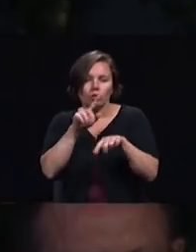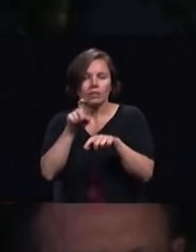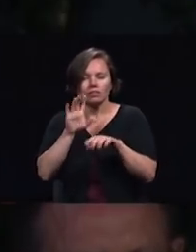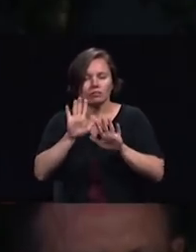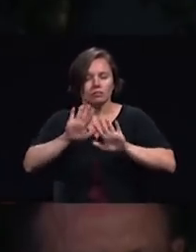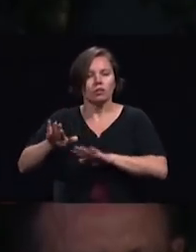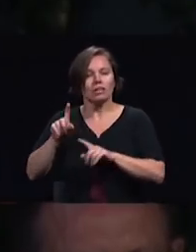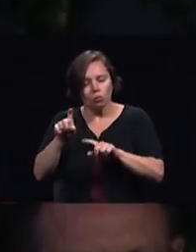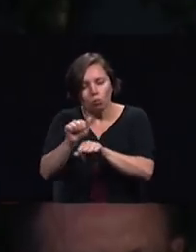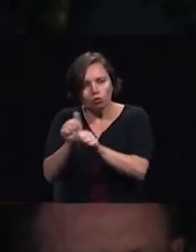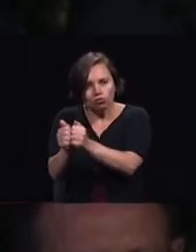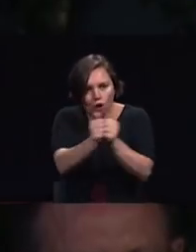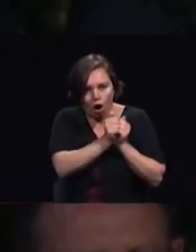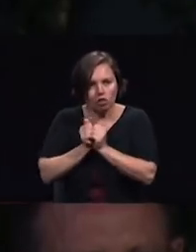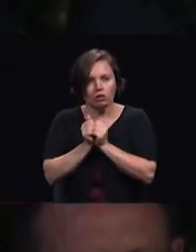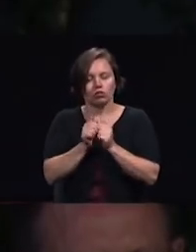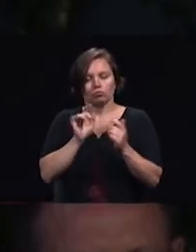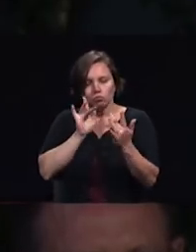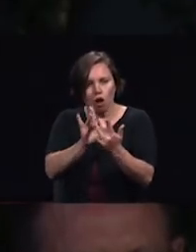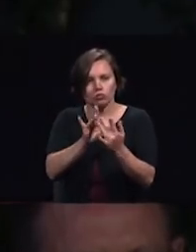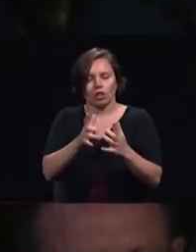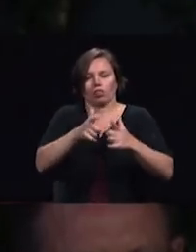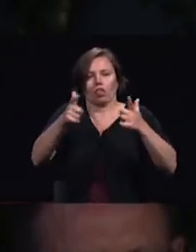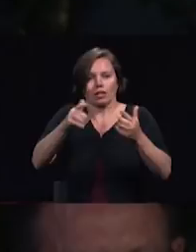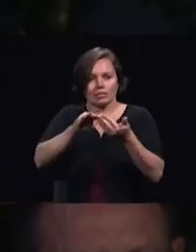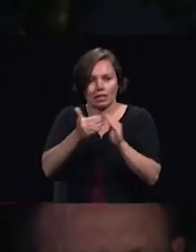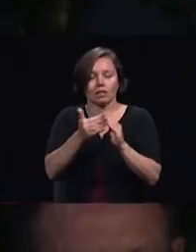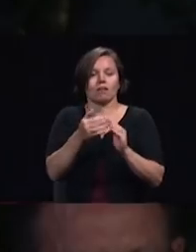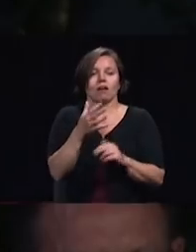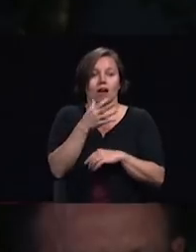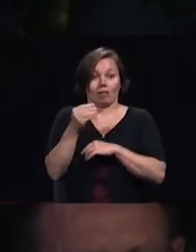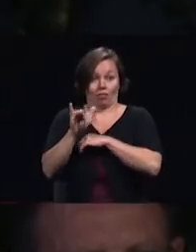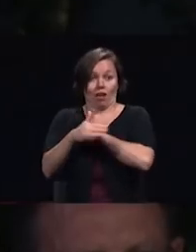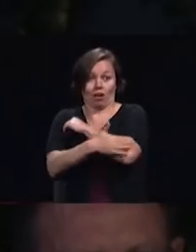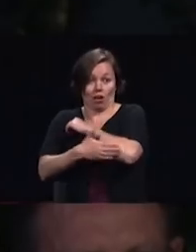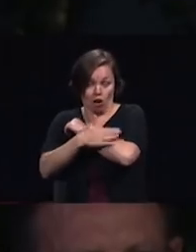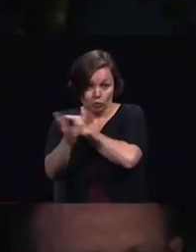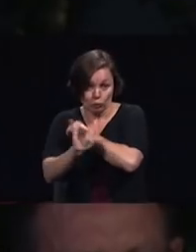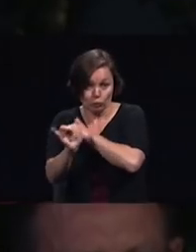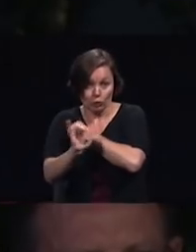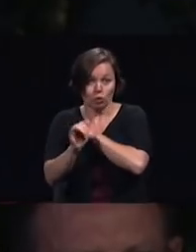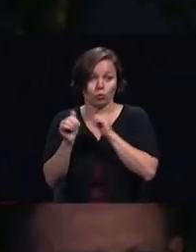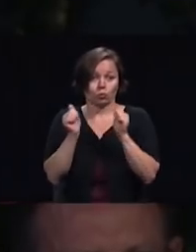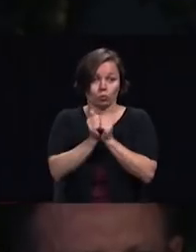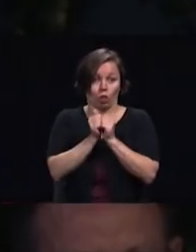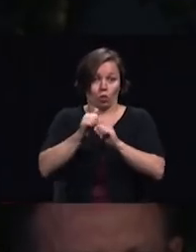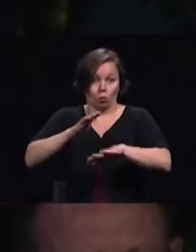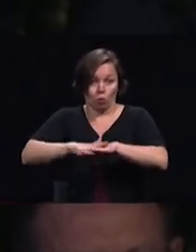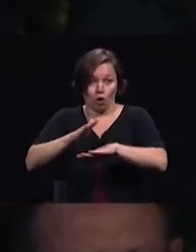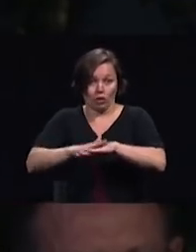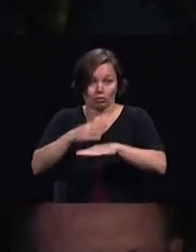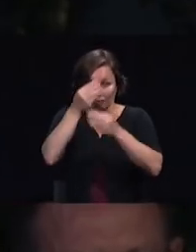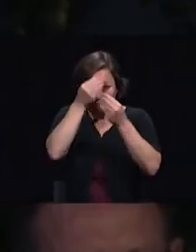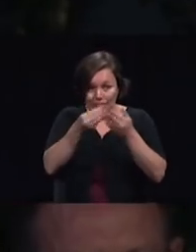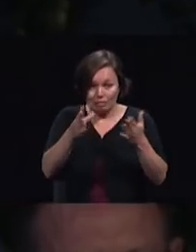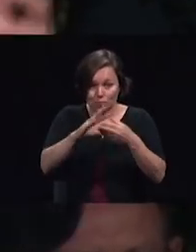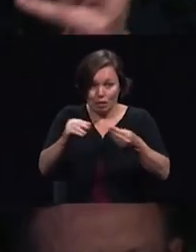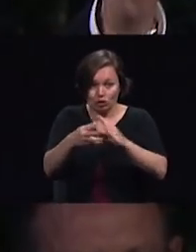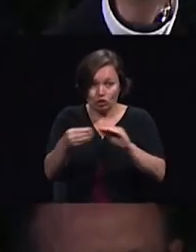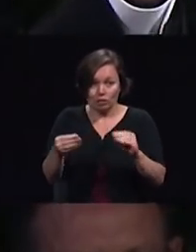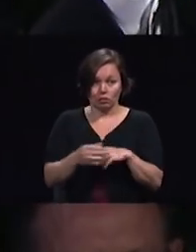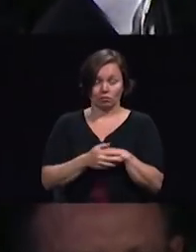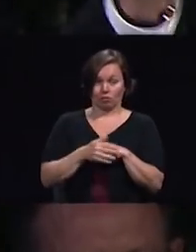of this world and the rural areas with the last message of warning and hope the three angels messages